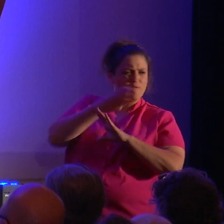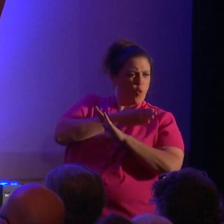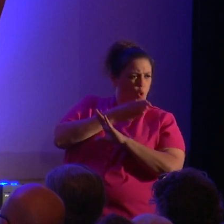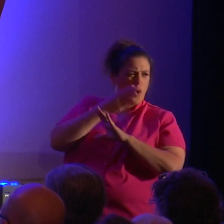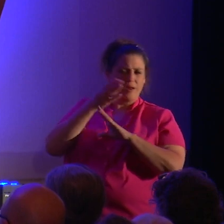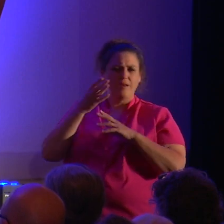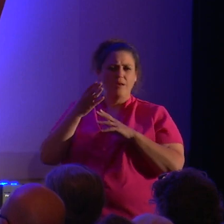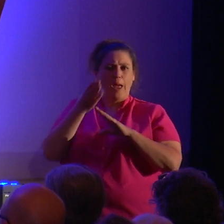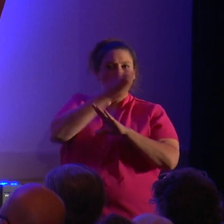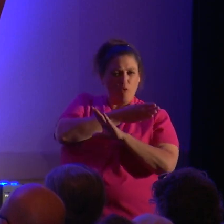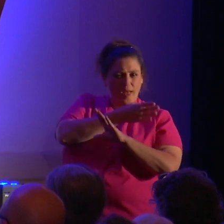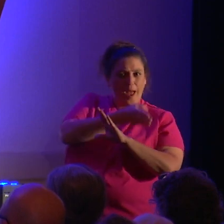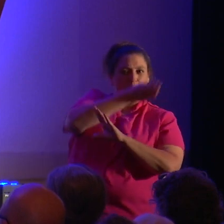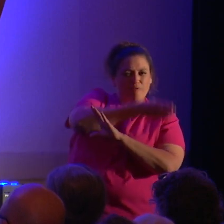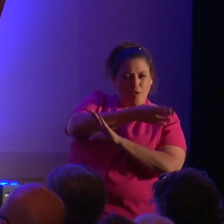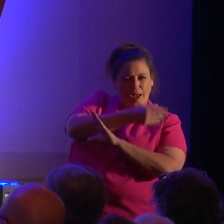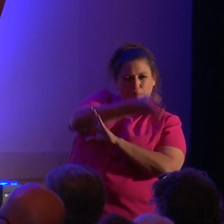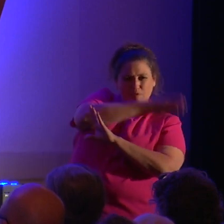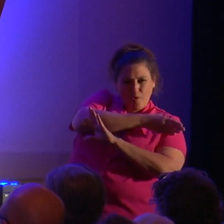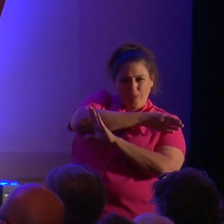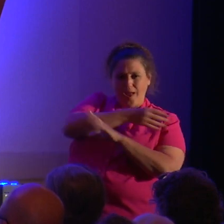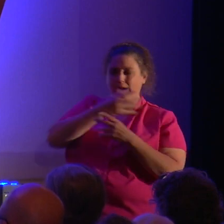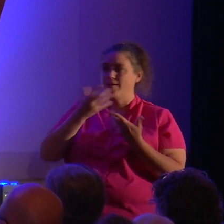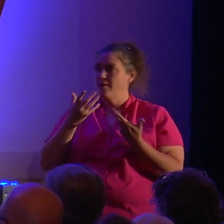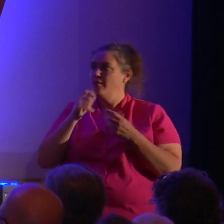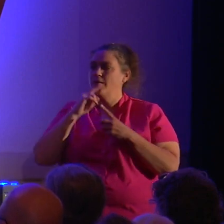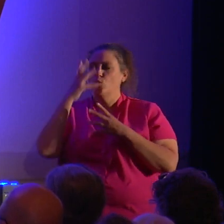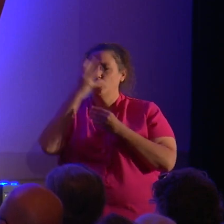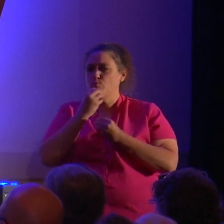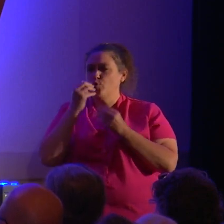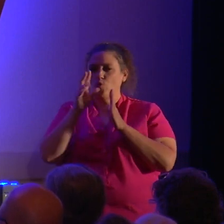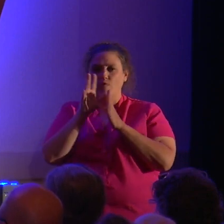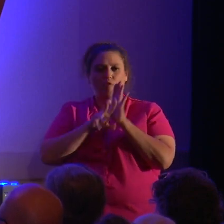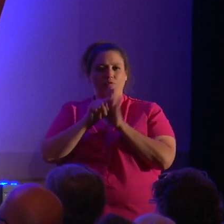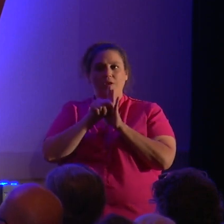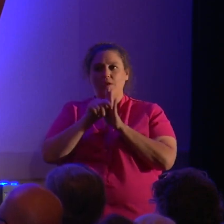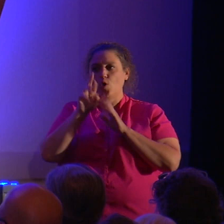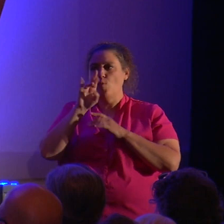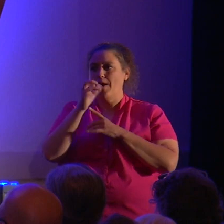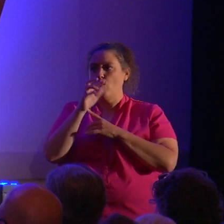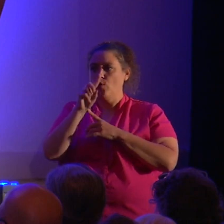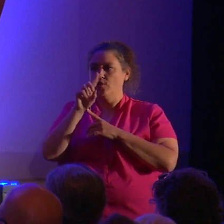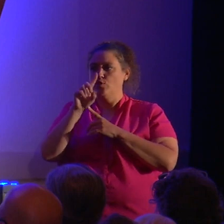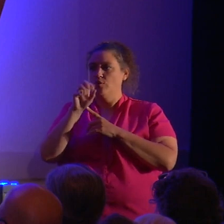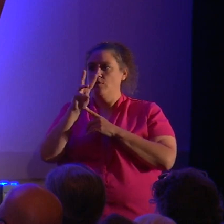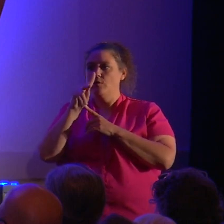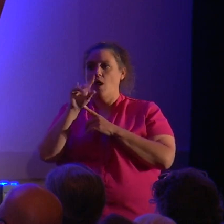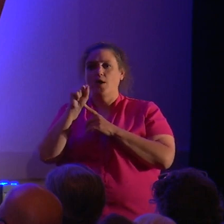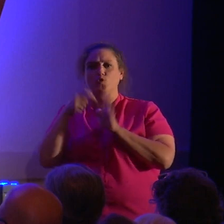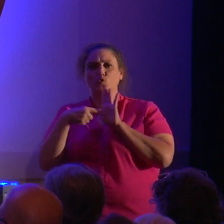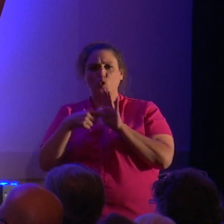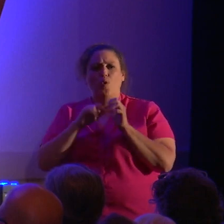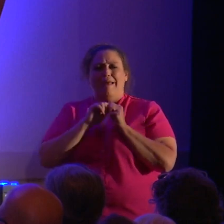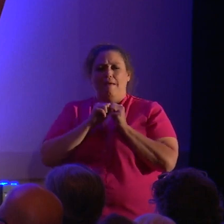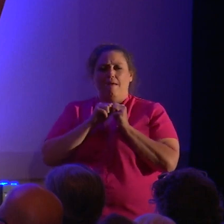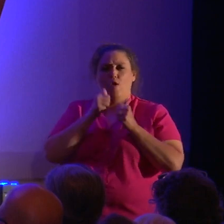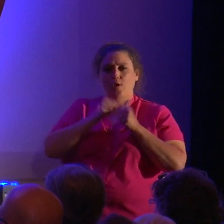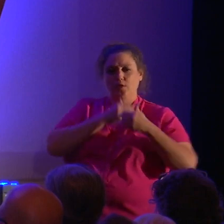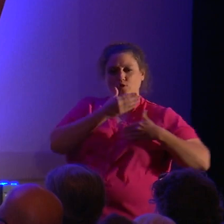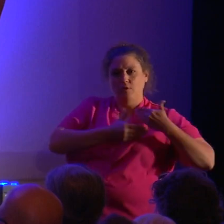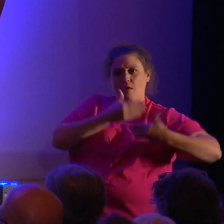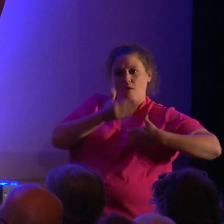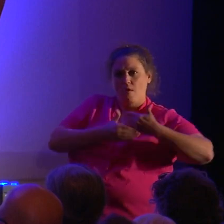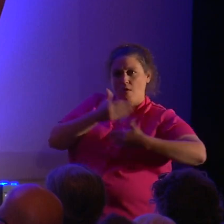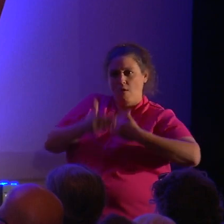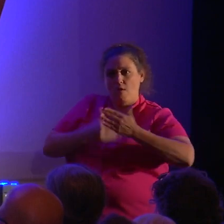before that, and before that. There's a beautiful video by Richard Dawkins showing how each step along the way gives some kind of evolutionary